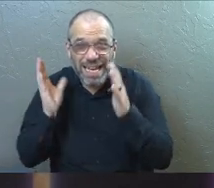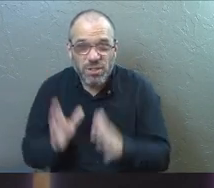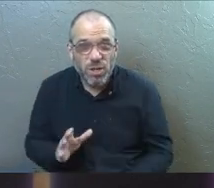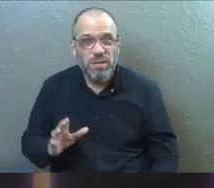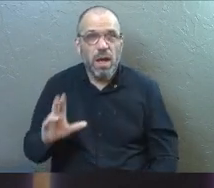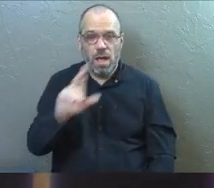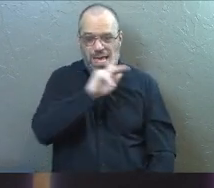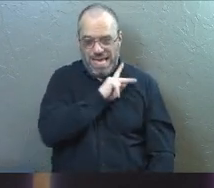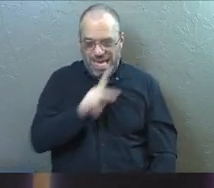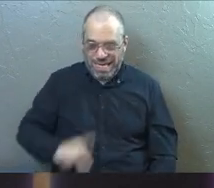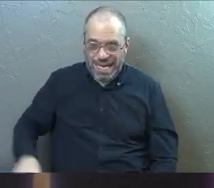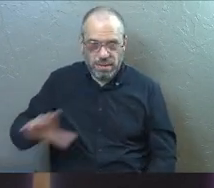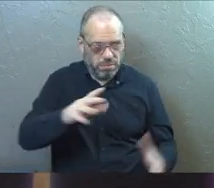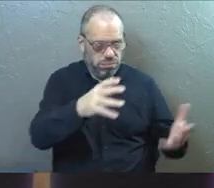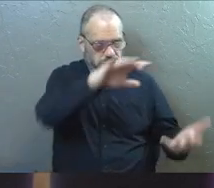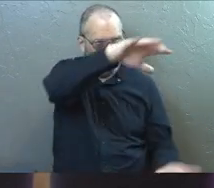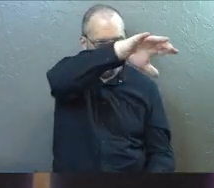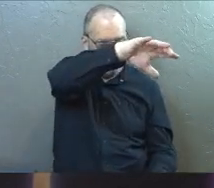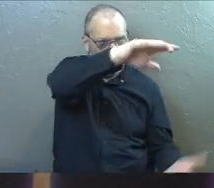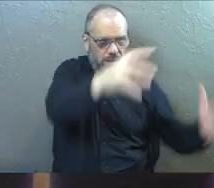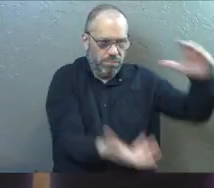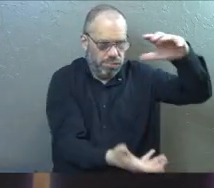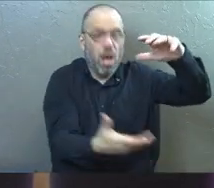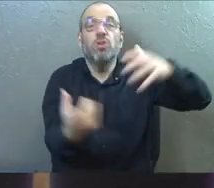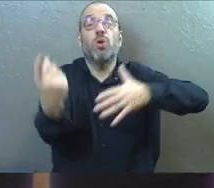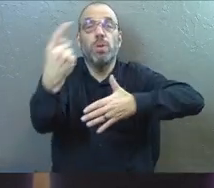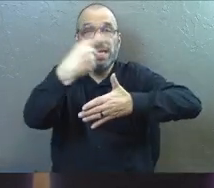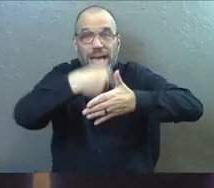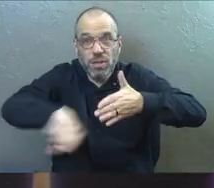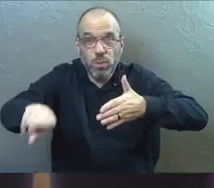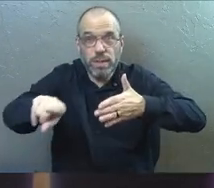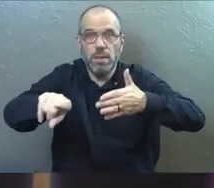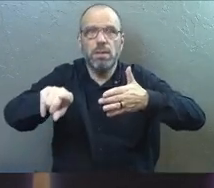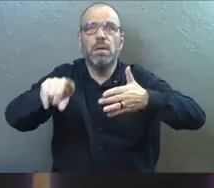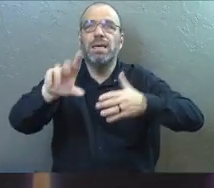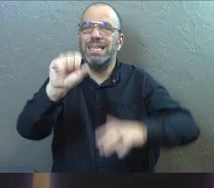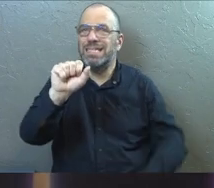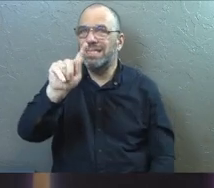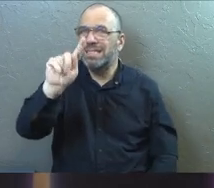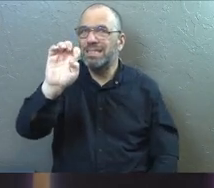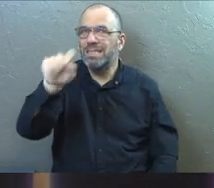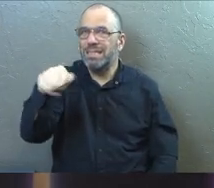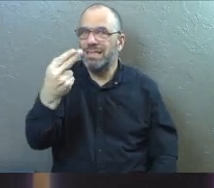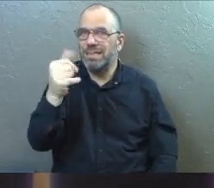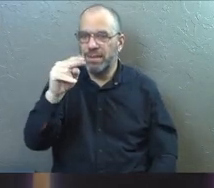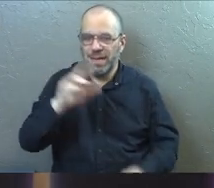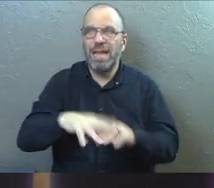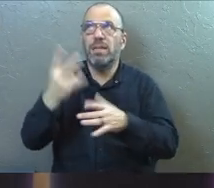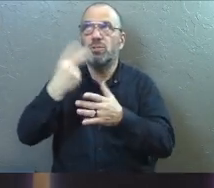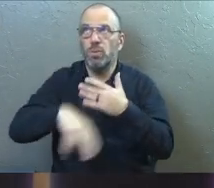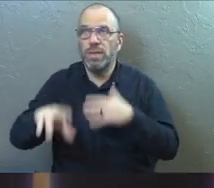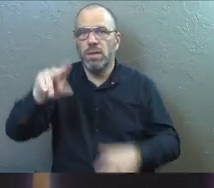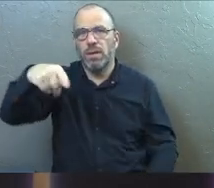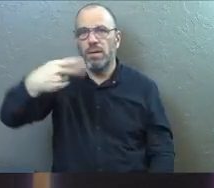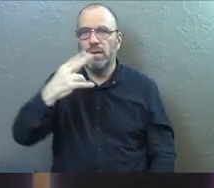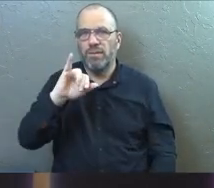Upside down kingdom. We're going to look at Stephen next week. We're going to look at Philip the week after that. And then on